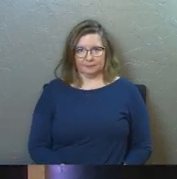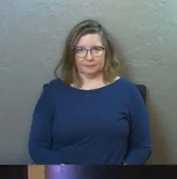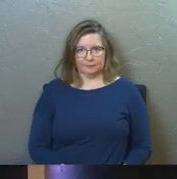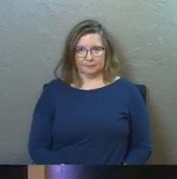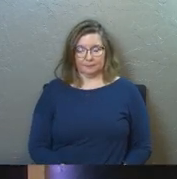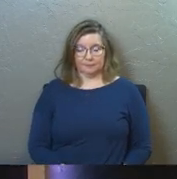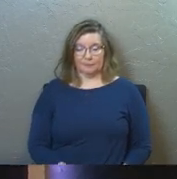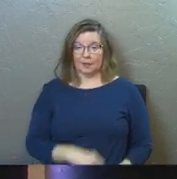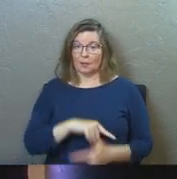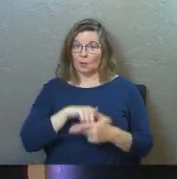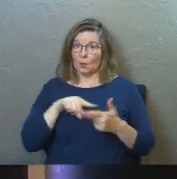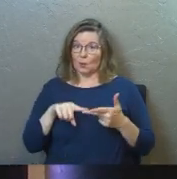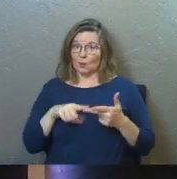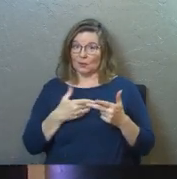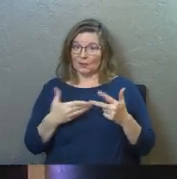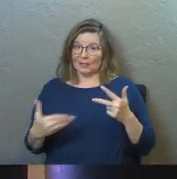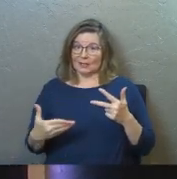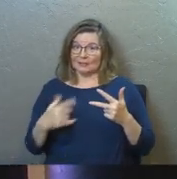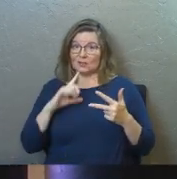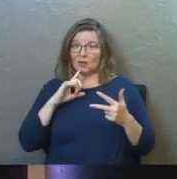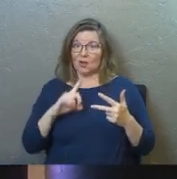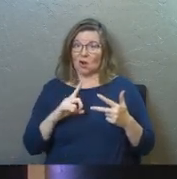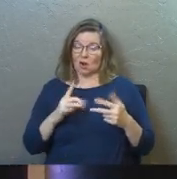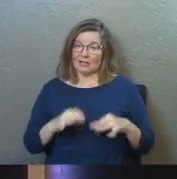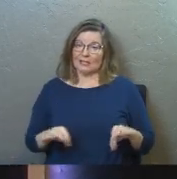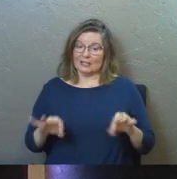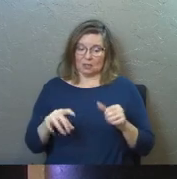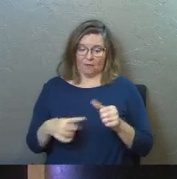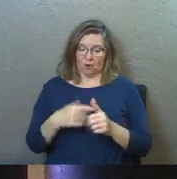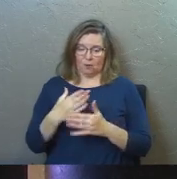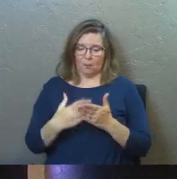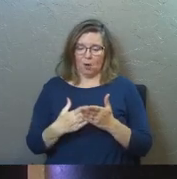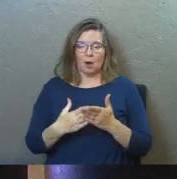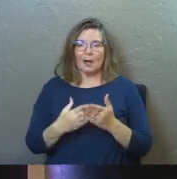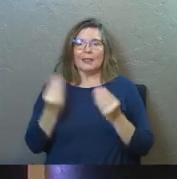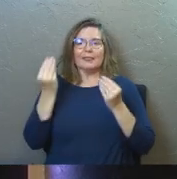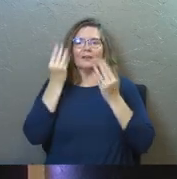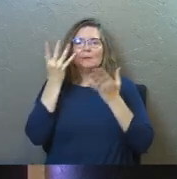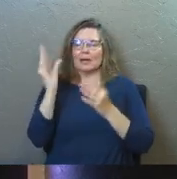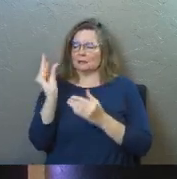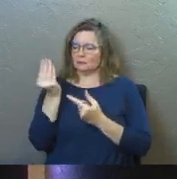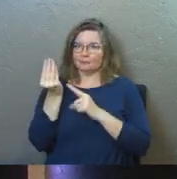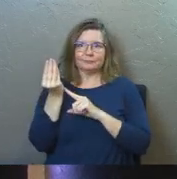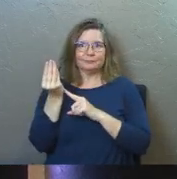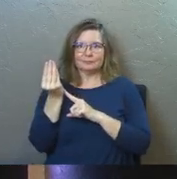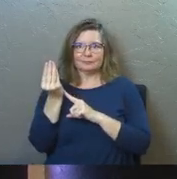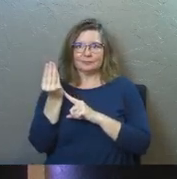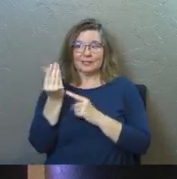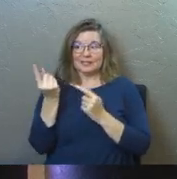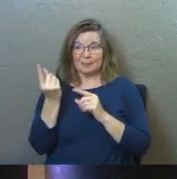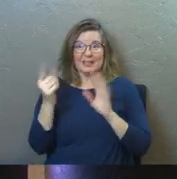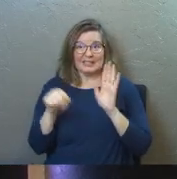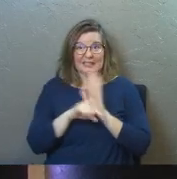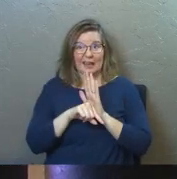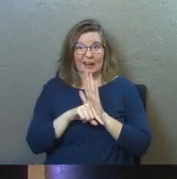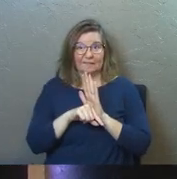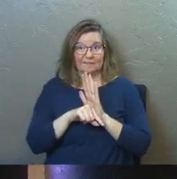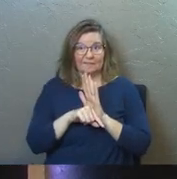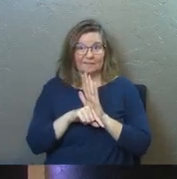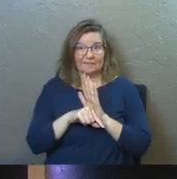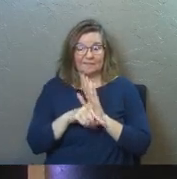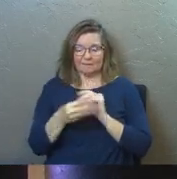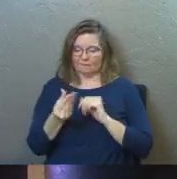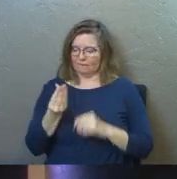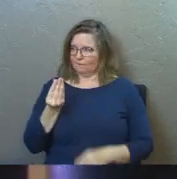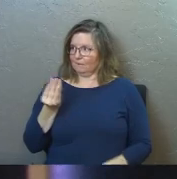and all three of those things are key, so the first part, what's the information, you're telling something that's negative about somebody else,